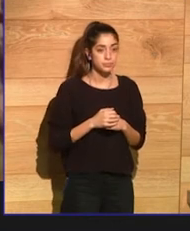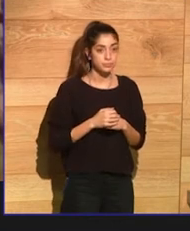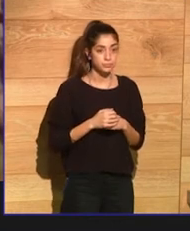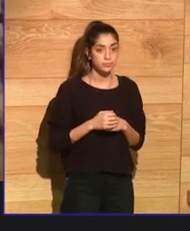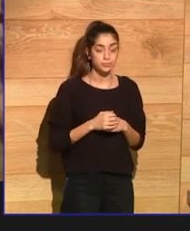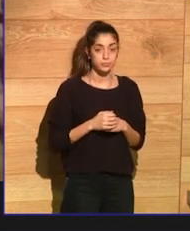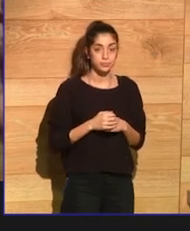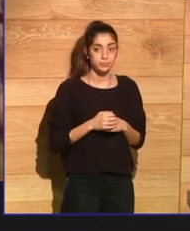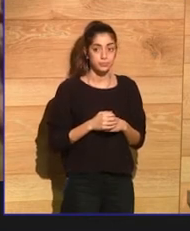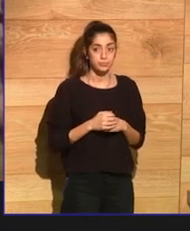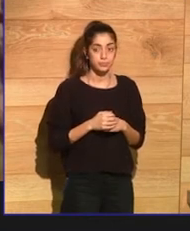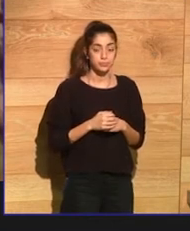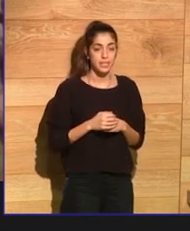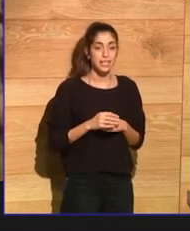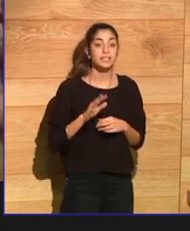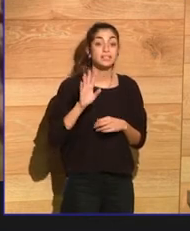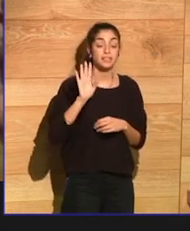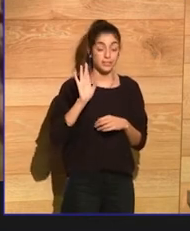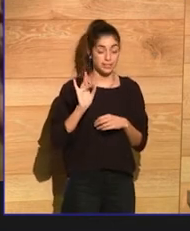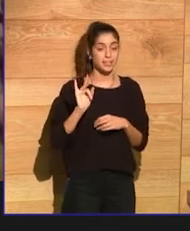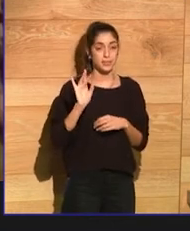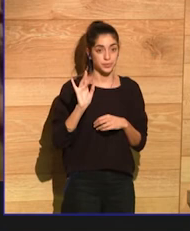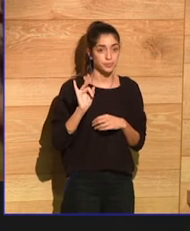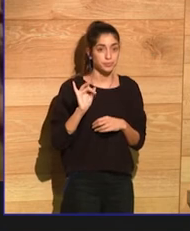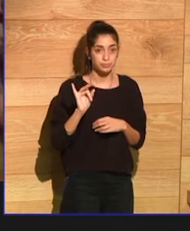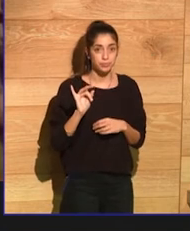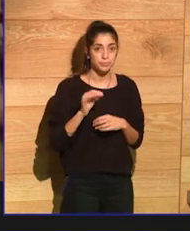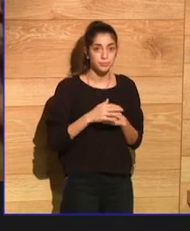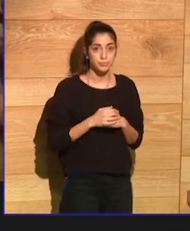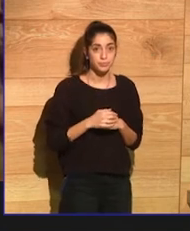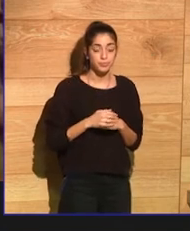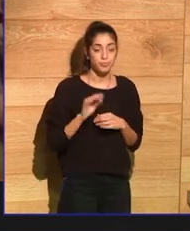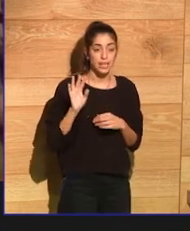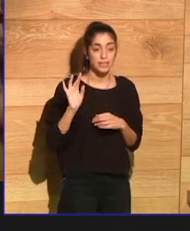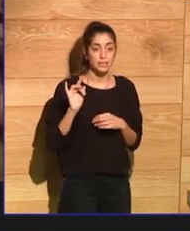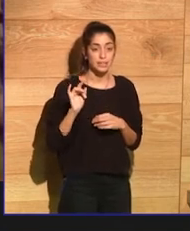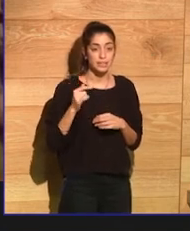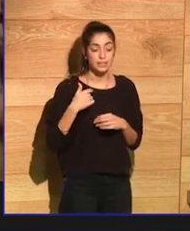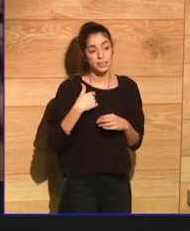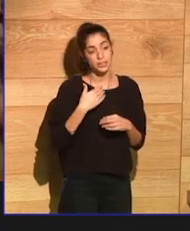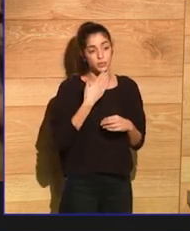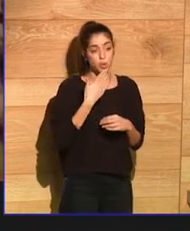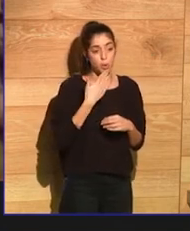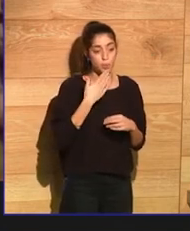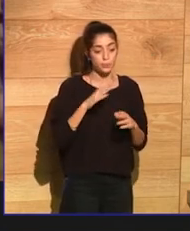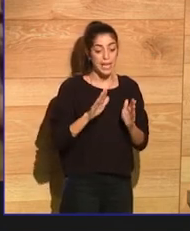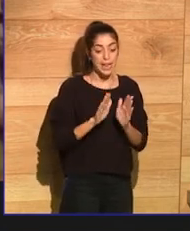Yeah, they are kind of, they're both these kind of dream quests to a new homeland. This kind of fulfillment